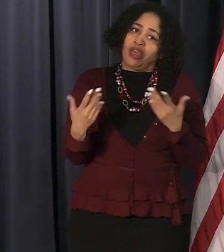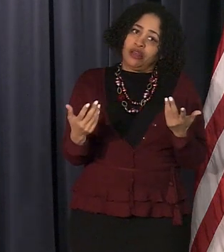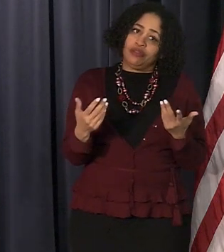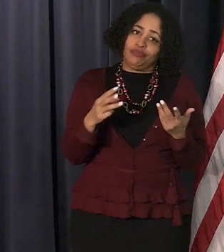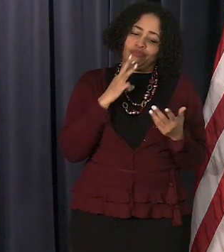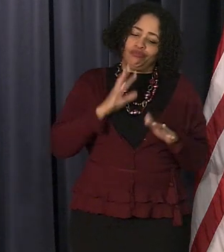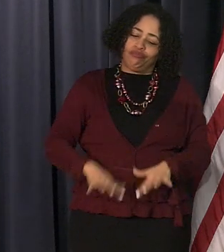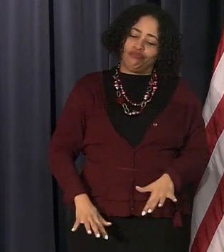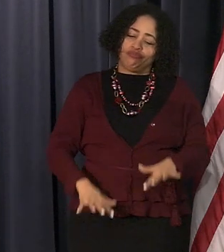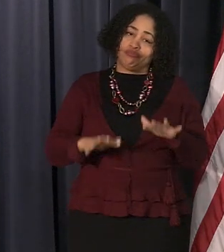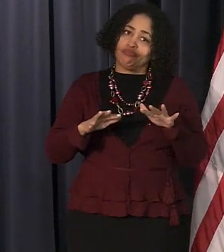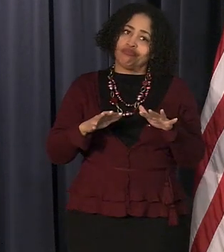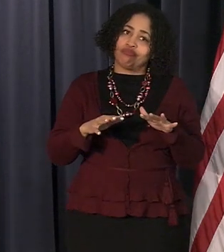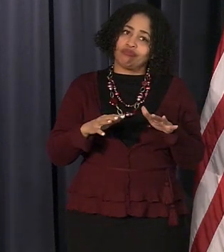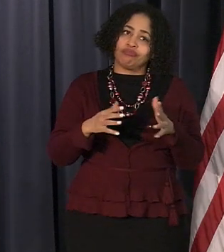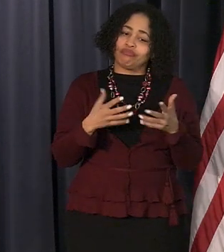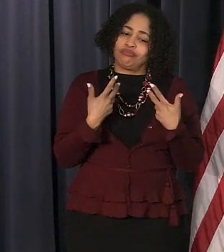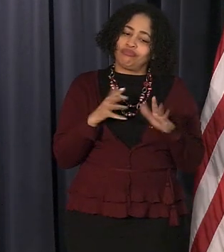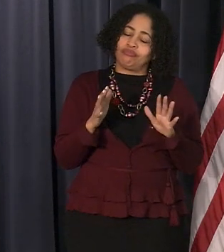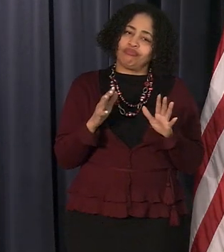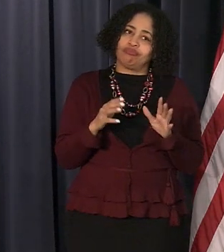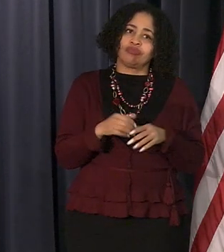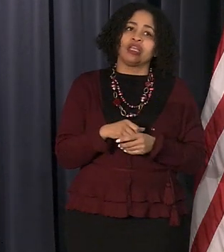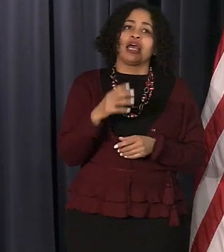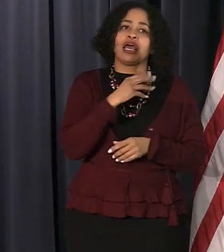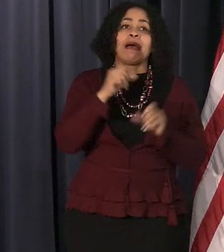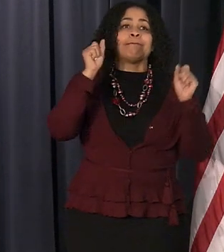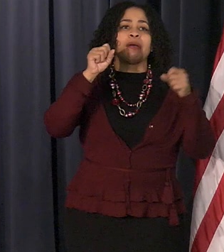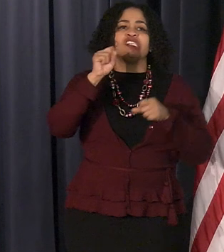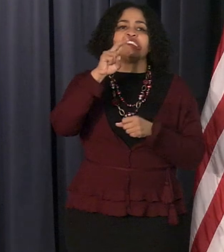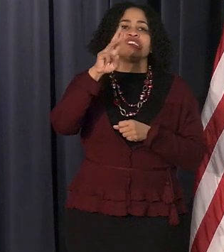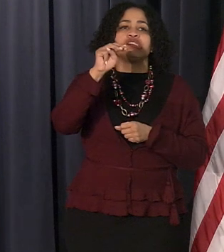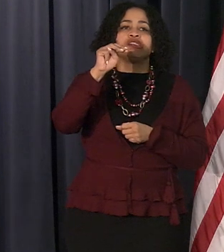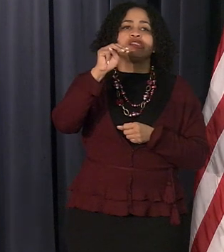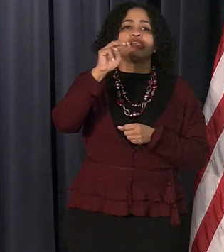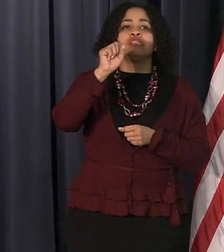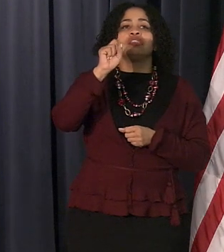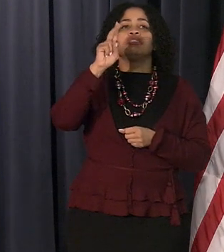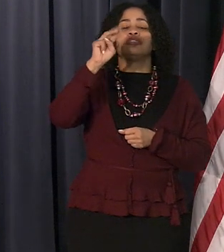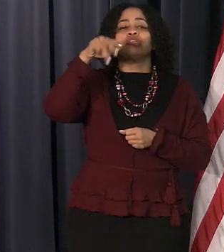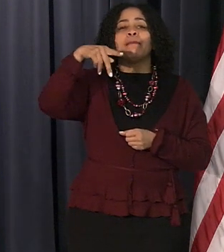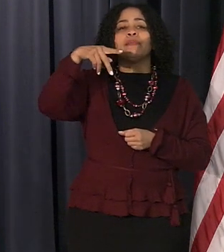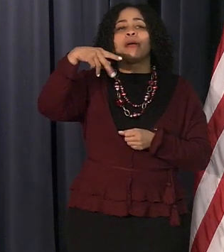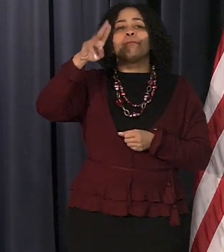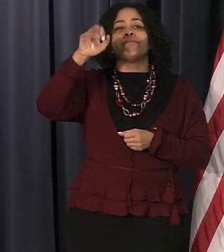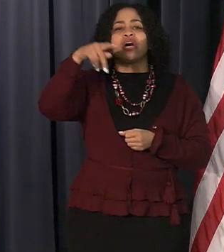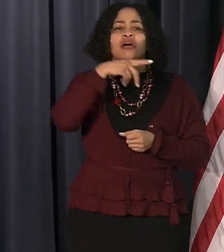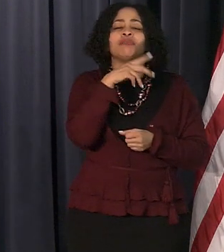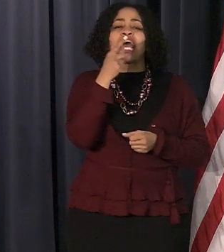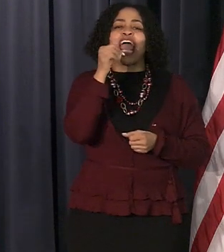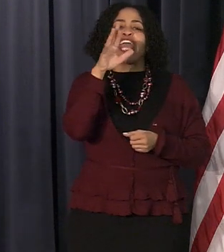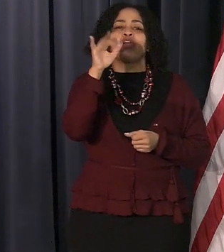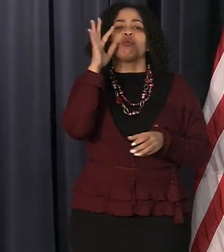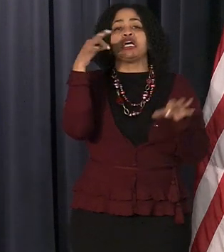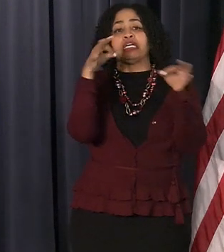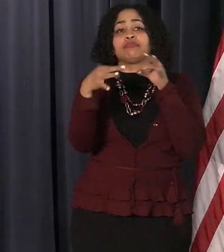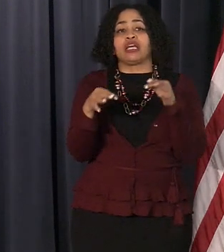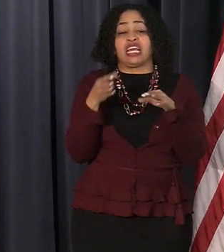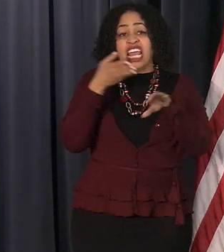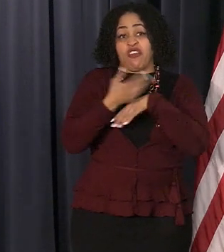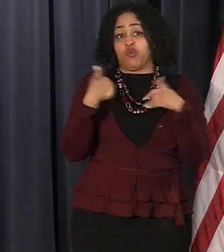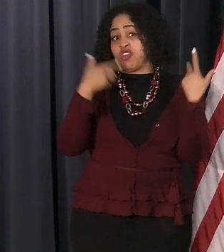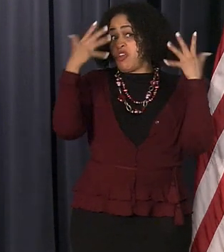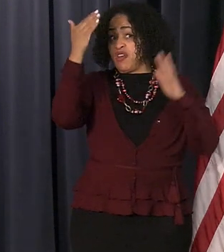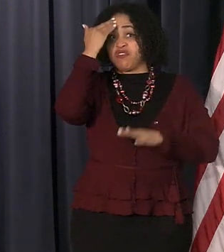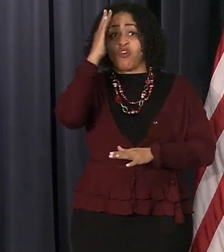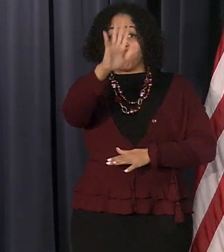sewer line is in good shape and possibly a sump pump gary's going to take you through the details of that so once we know